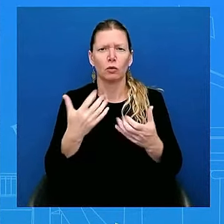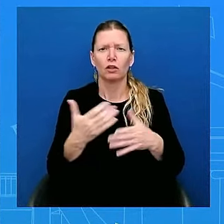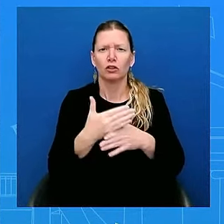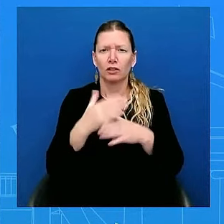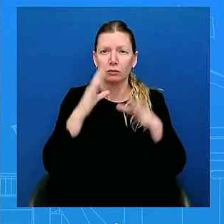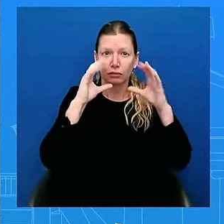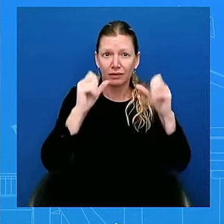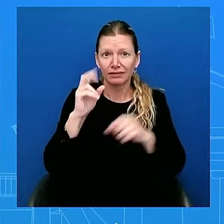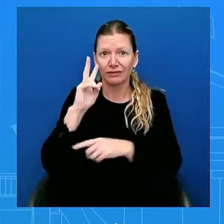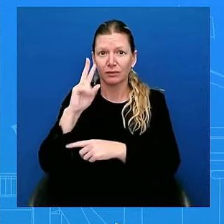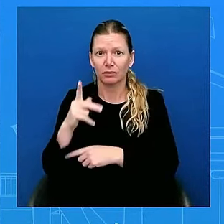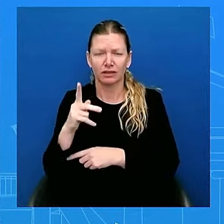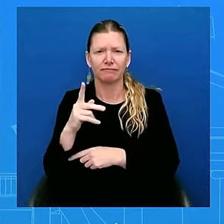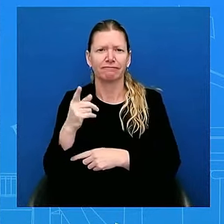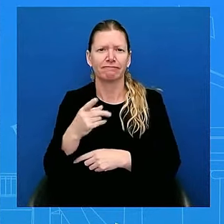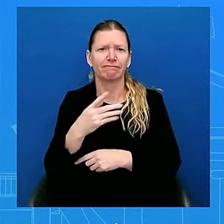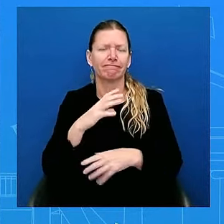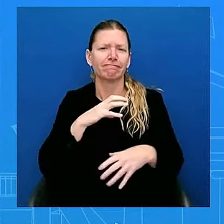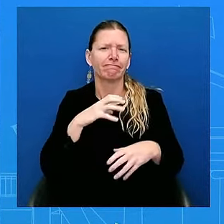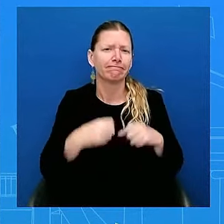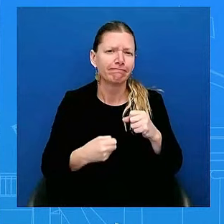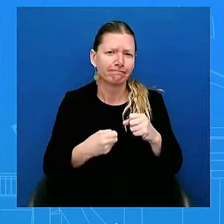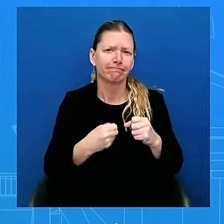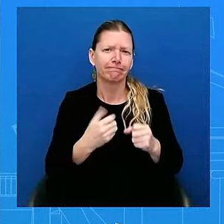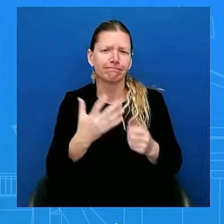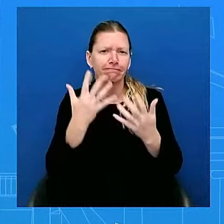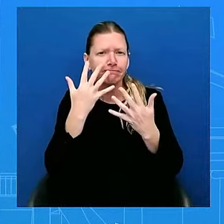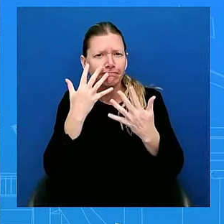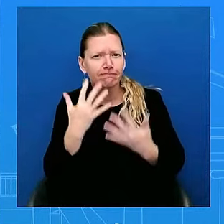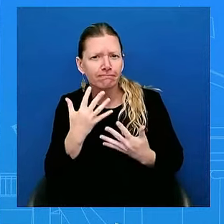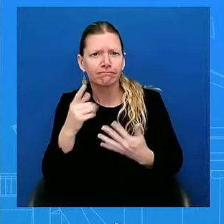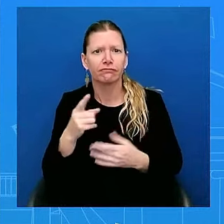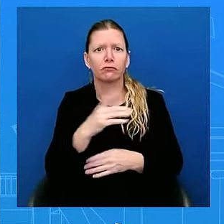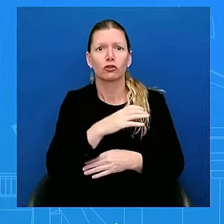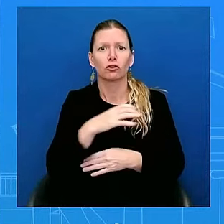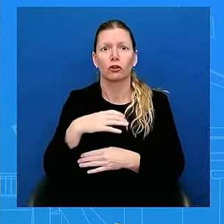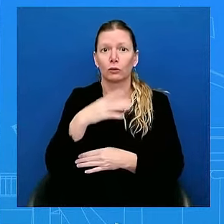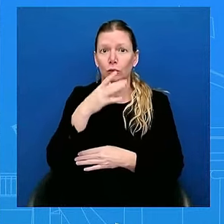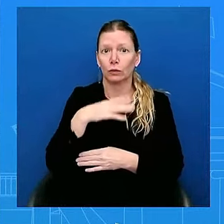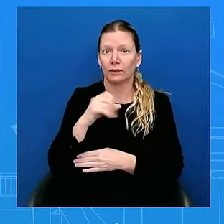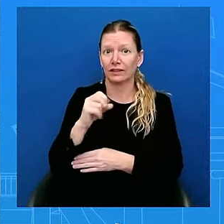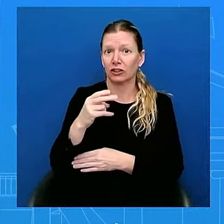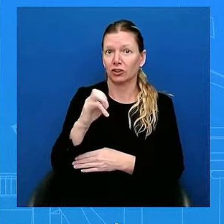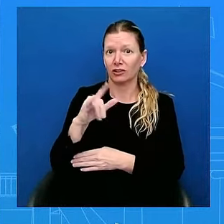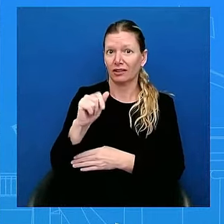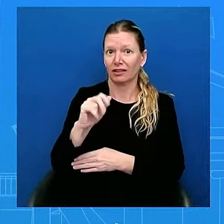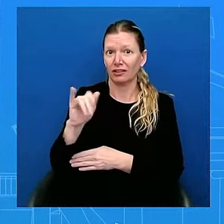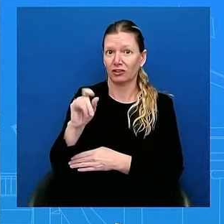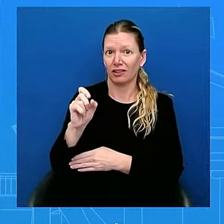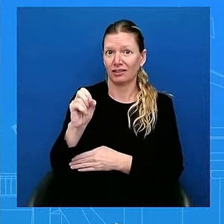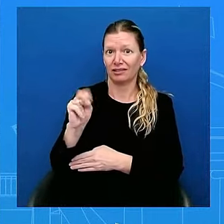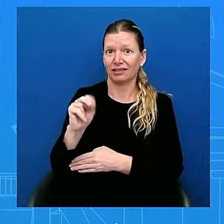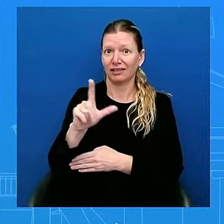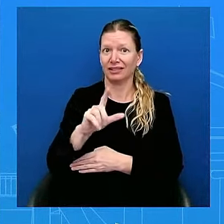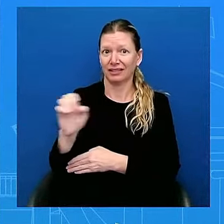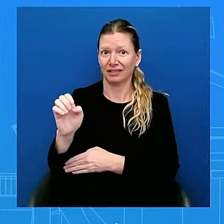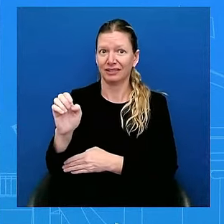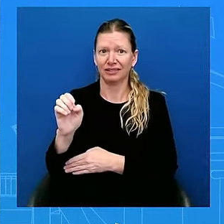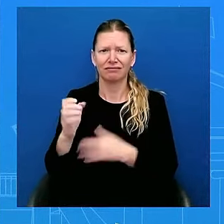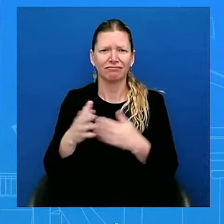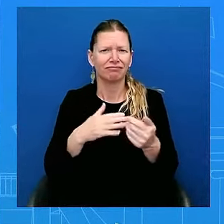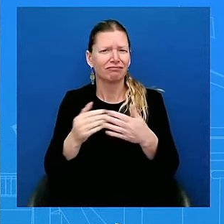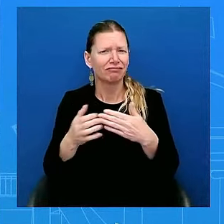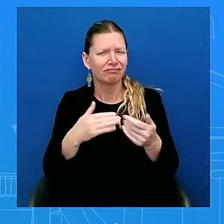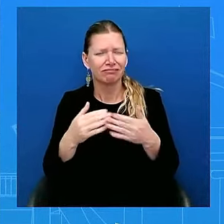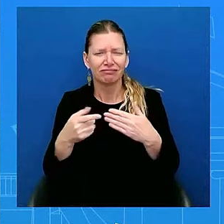No matter the issue from delivering racial justice to building an economy for working people, she was unrelenting in